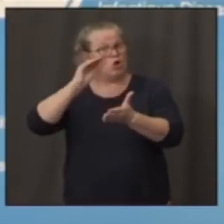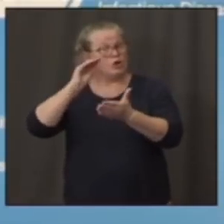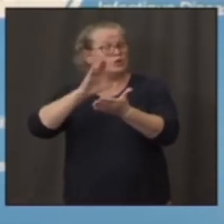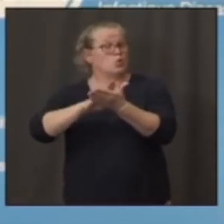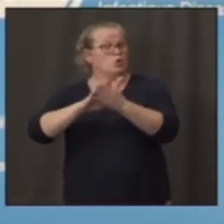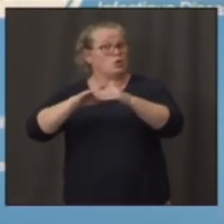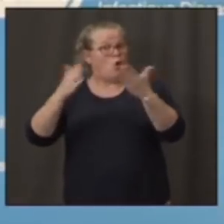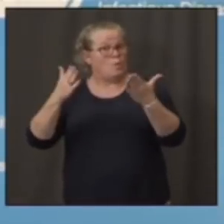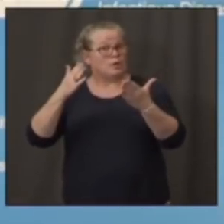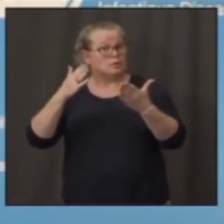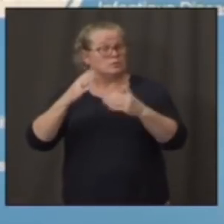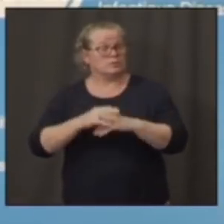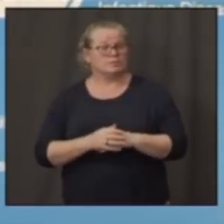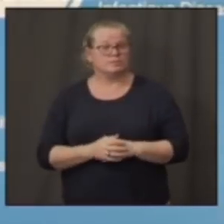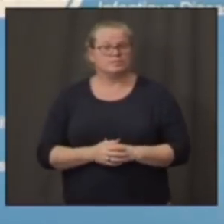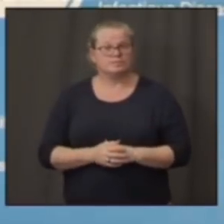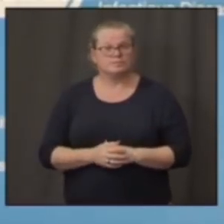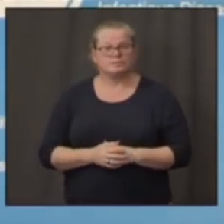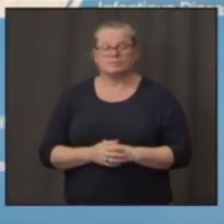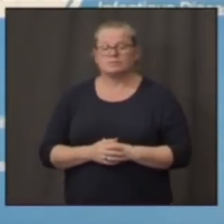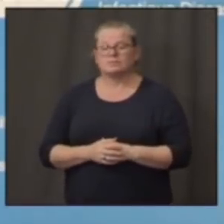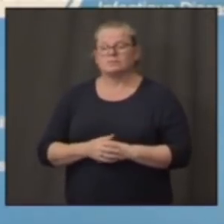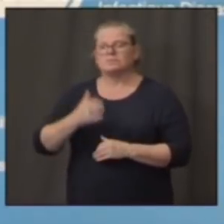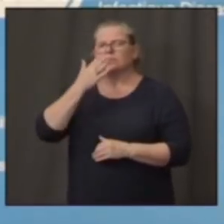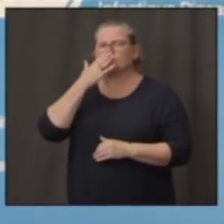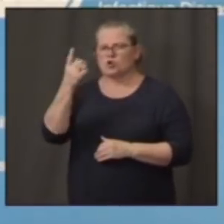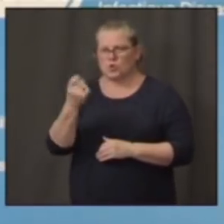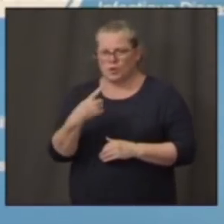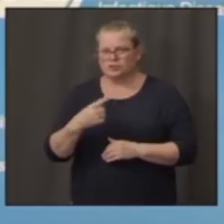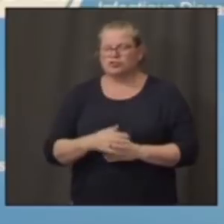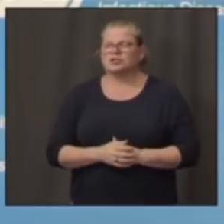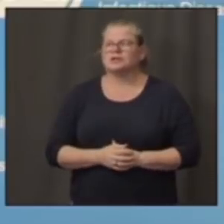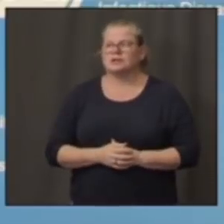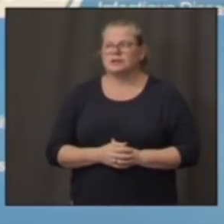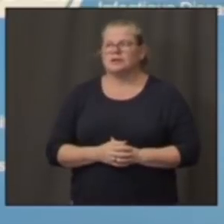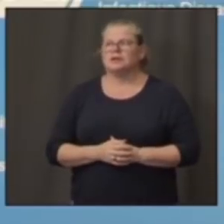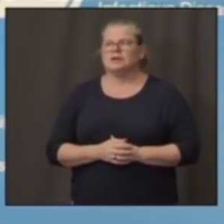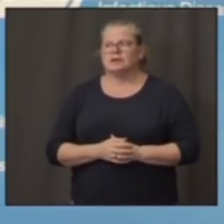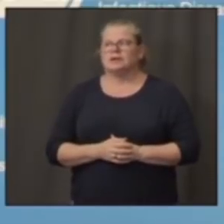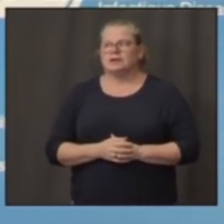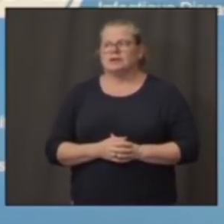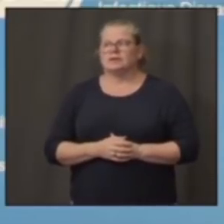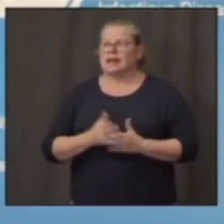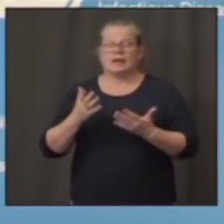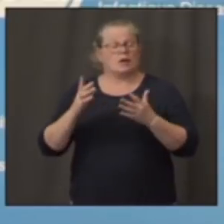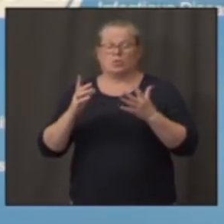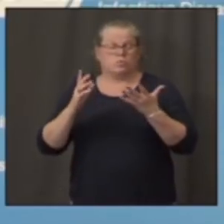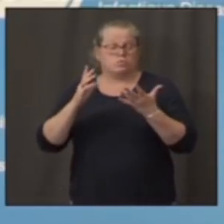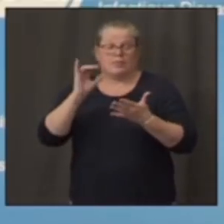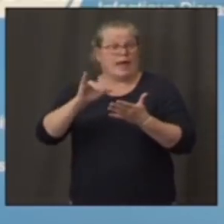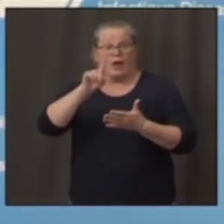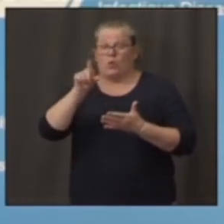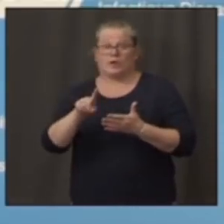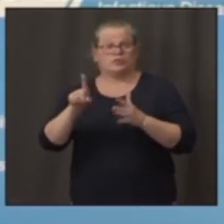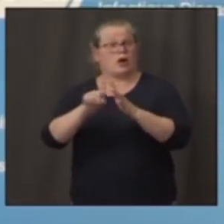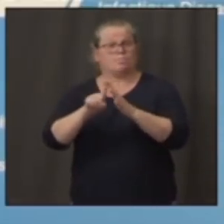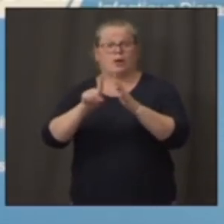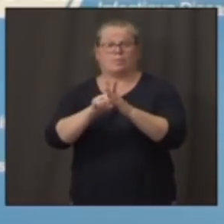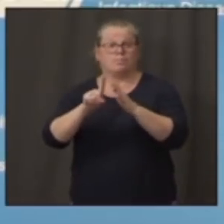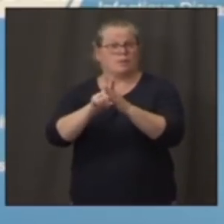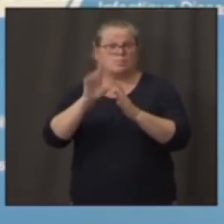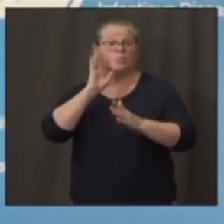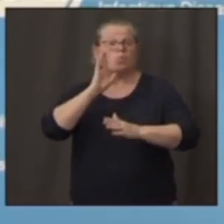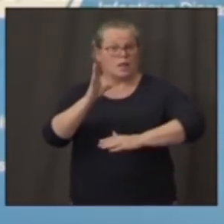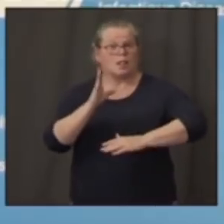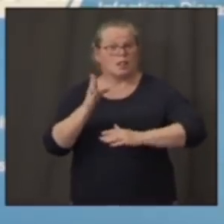keep recurring because this is such an important issue to us in this country because of the importance of getting